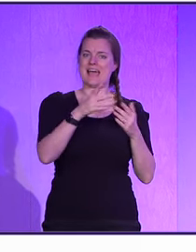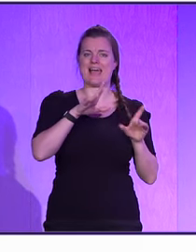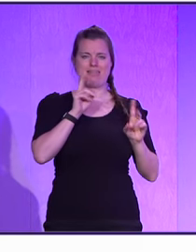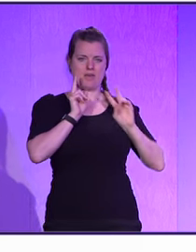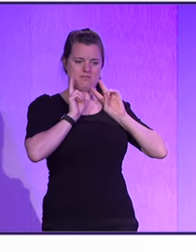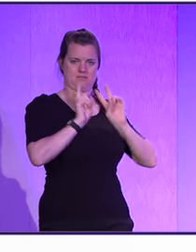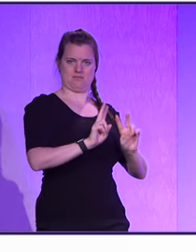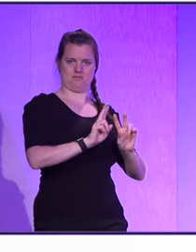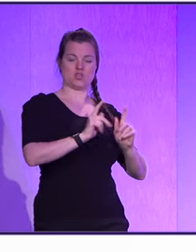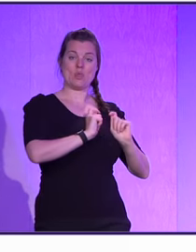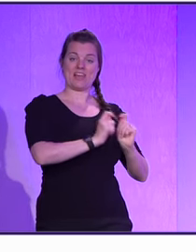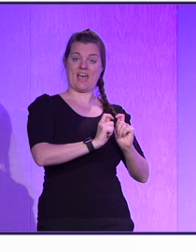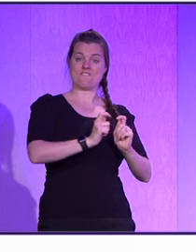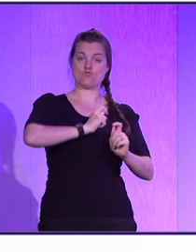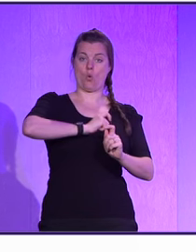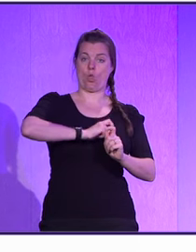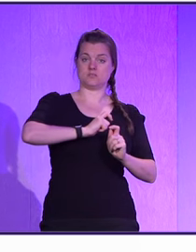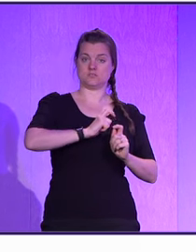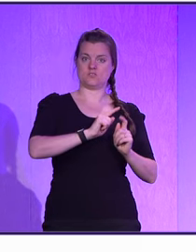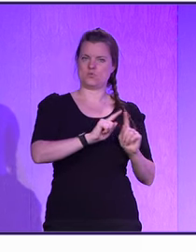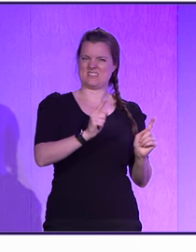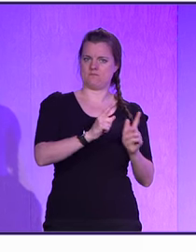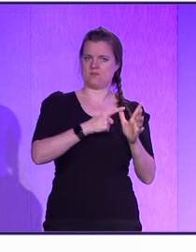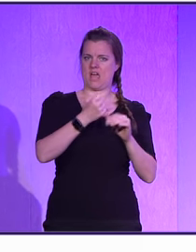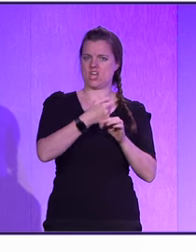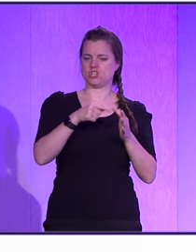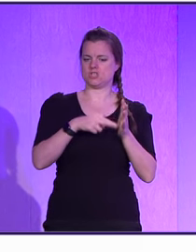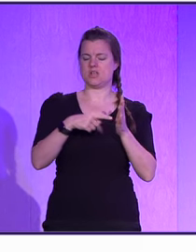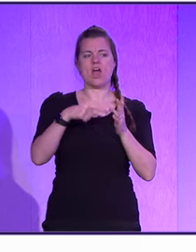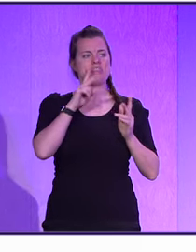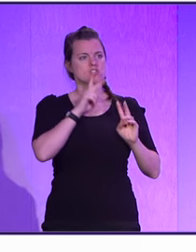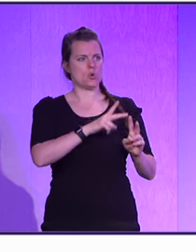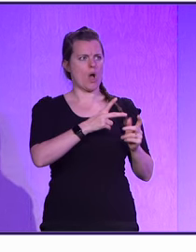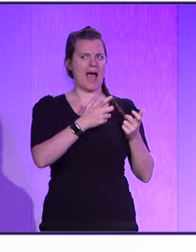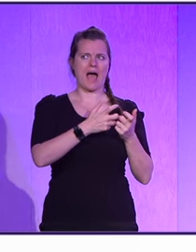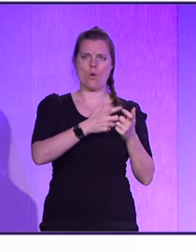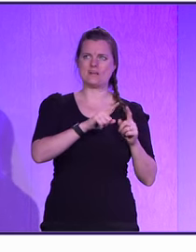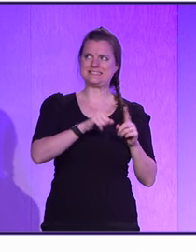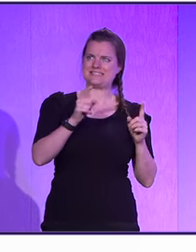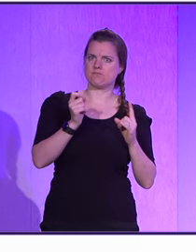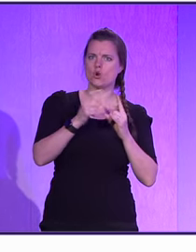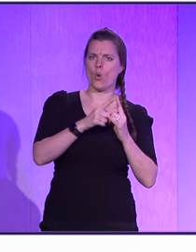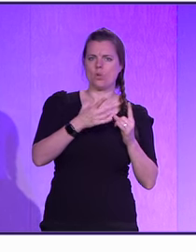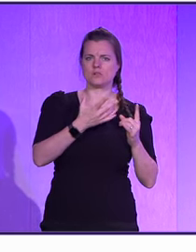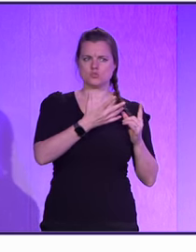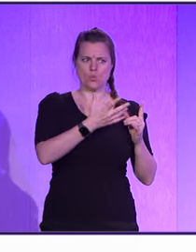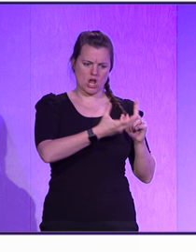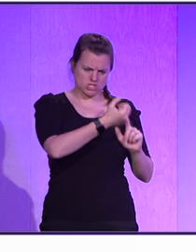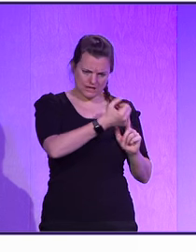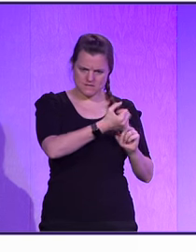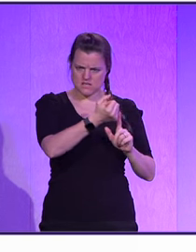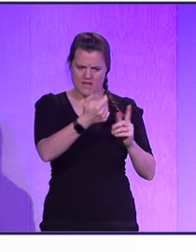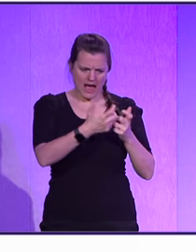And they capture what one was doing with the other, and how it helped, and how they achieved their goals, and kind of work from there.